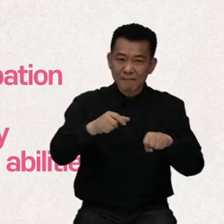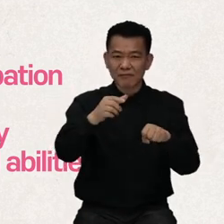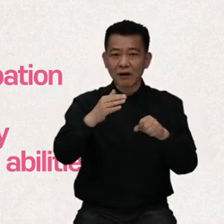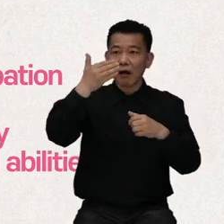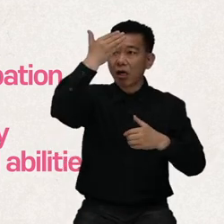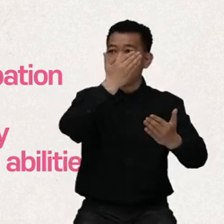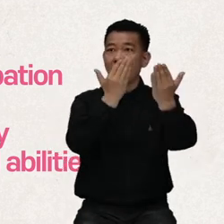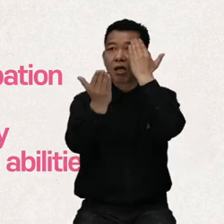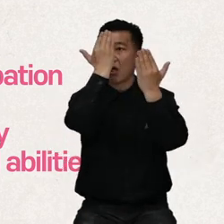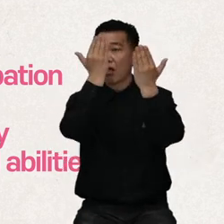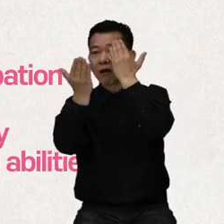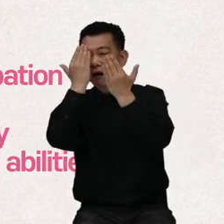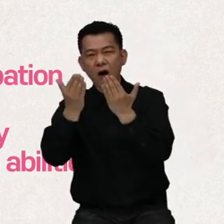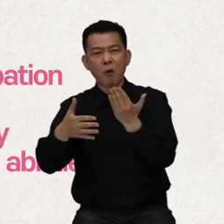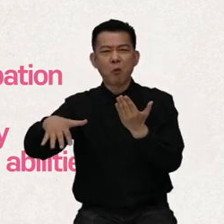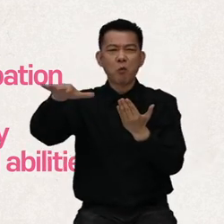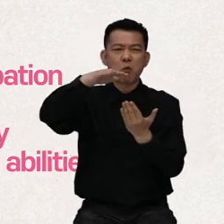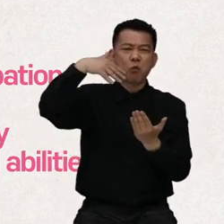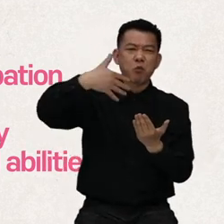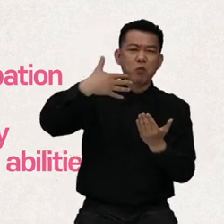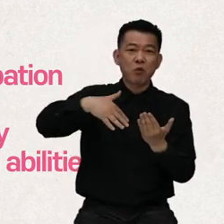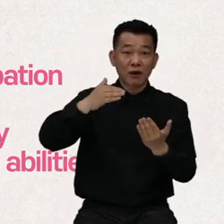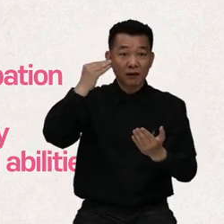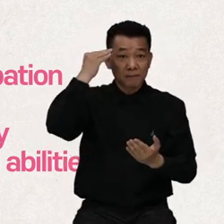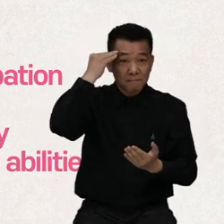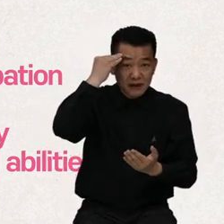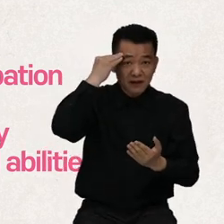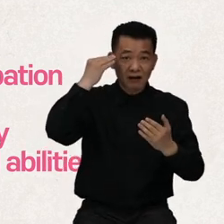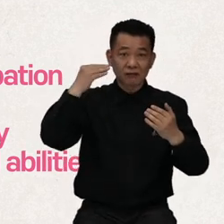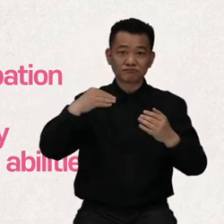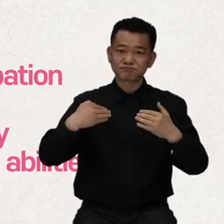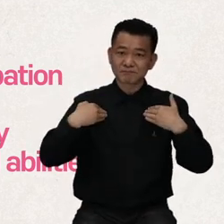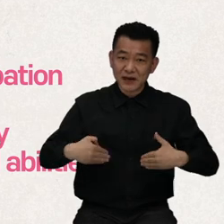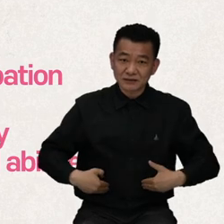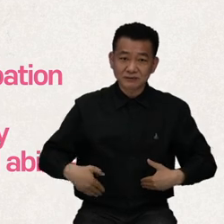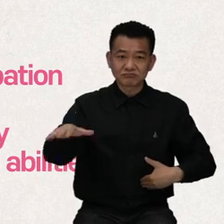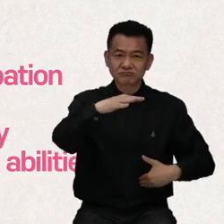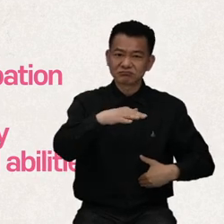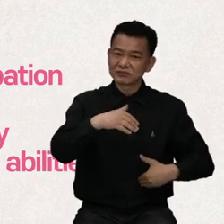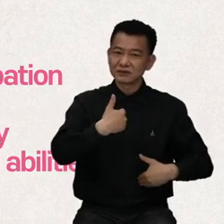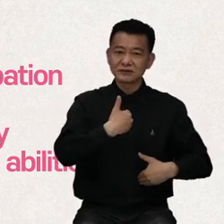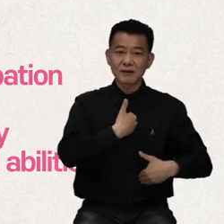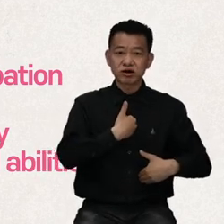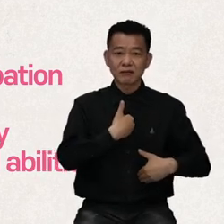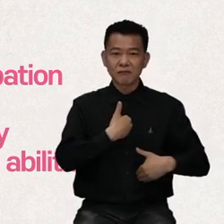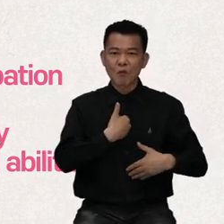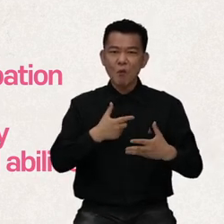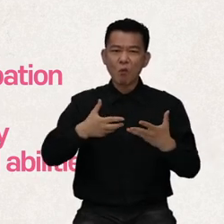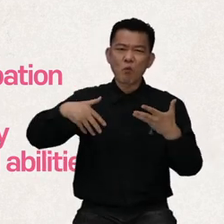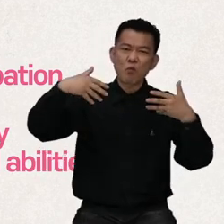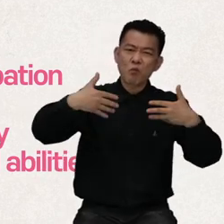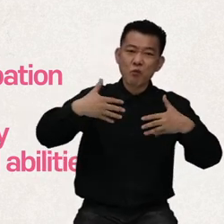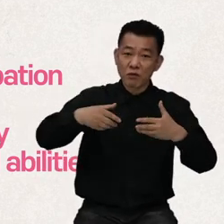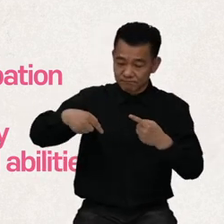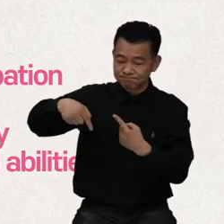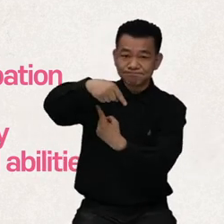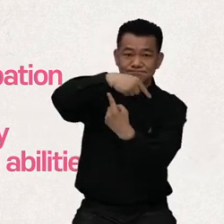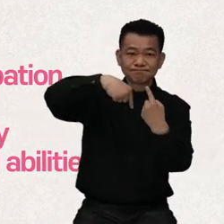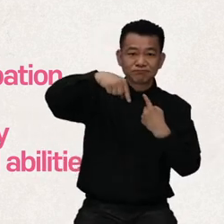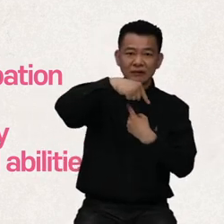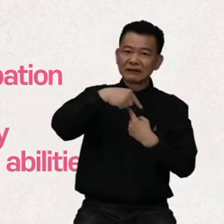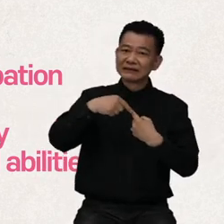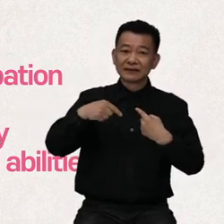due to the interactions between environmental factors, including cultural, physical, and institutional